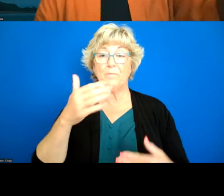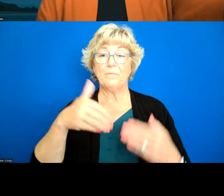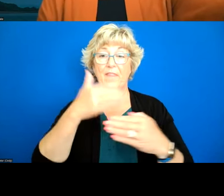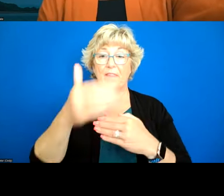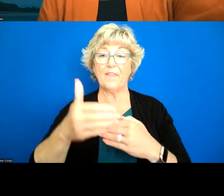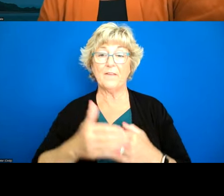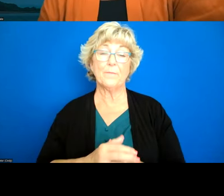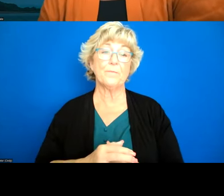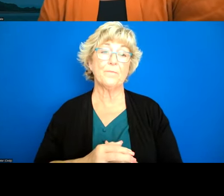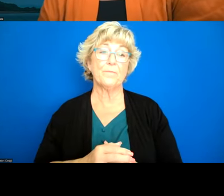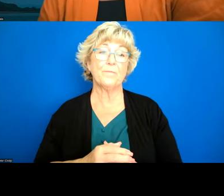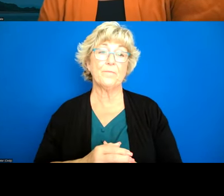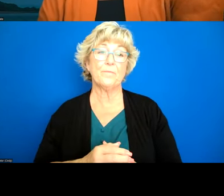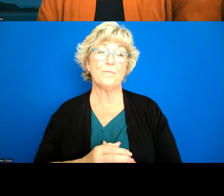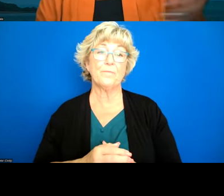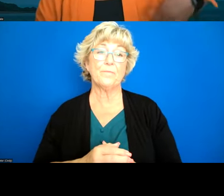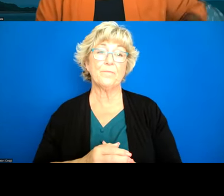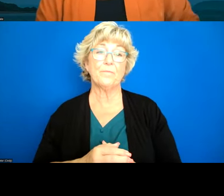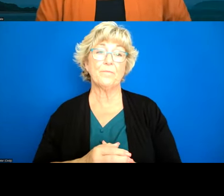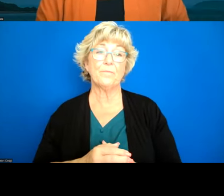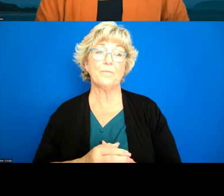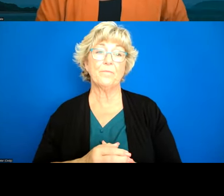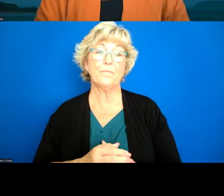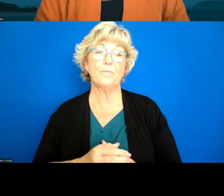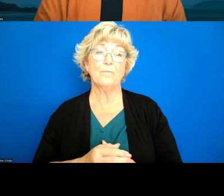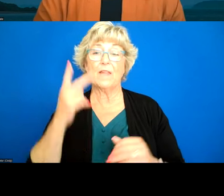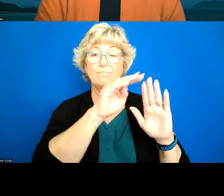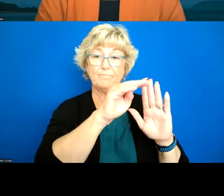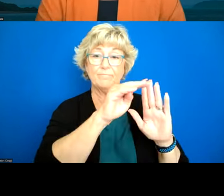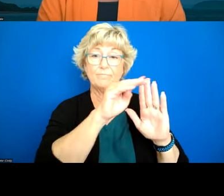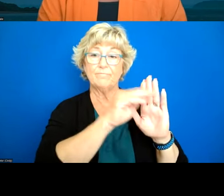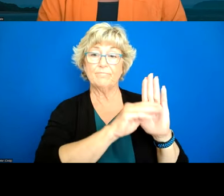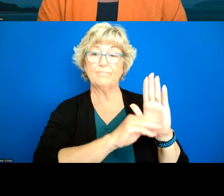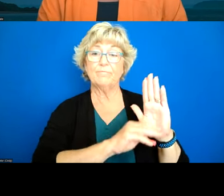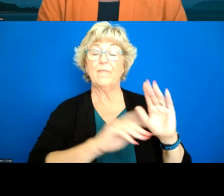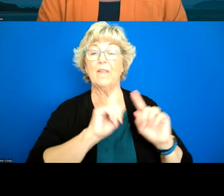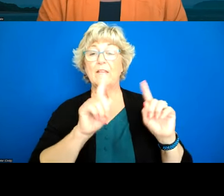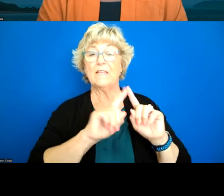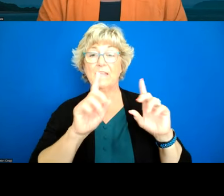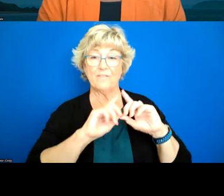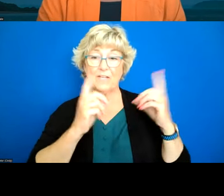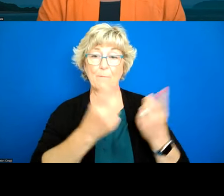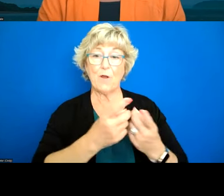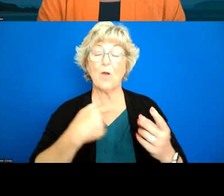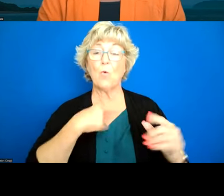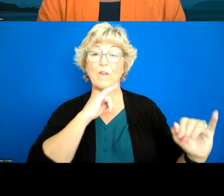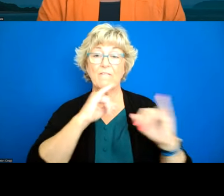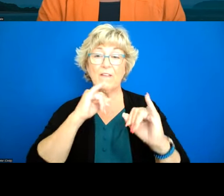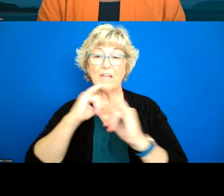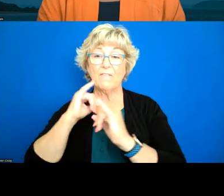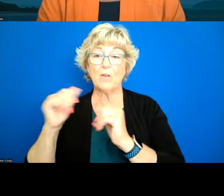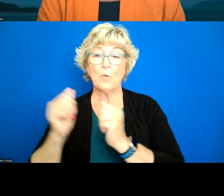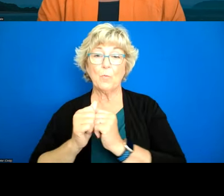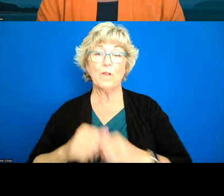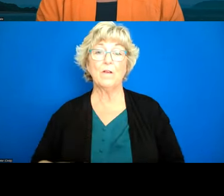um so here you'll see a list of departments um as i mentioned that we've completed interviews for um as of uh